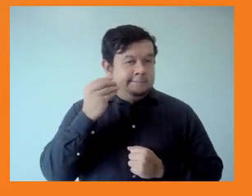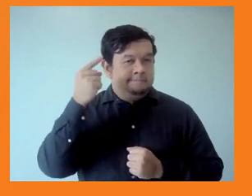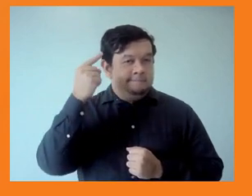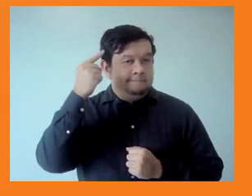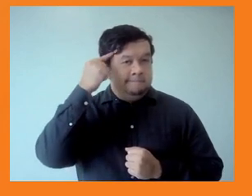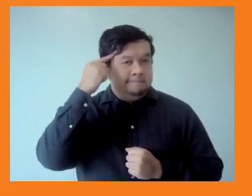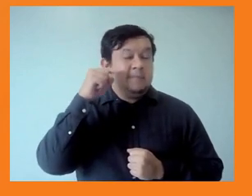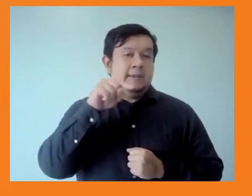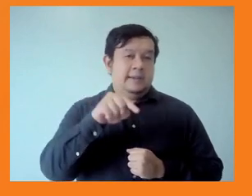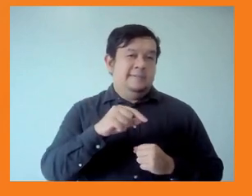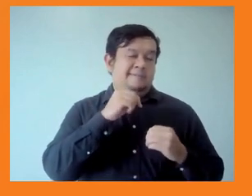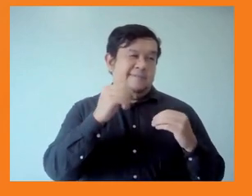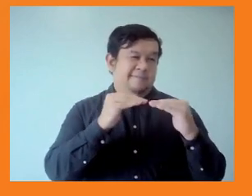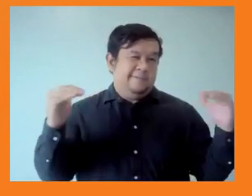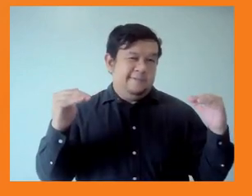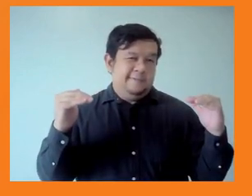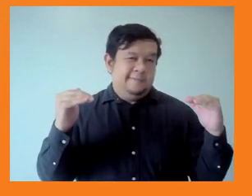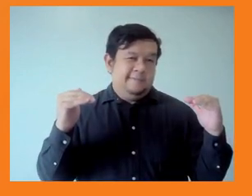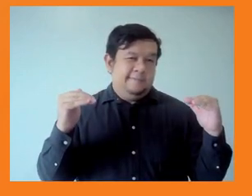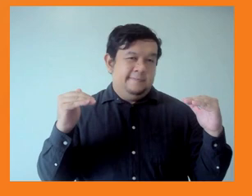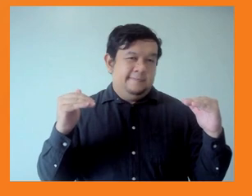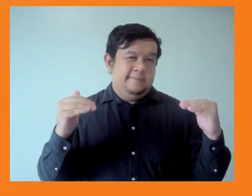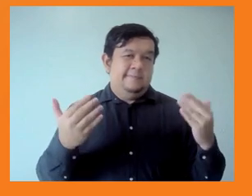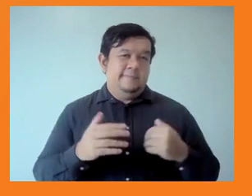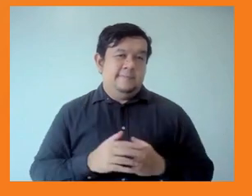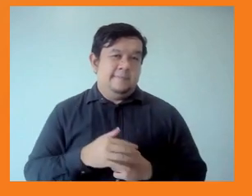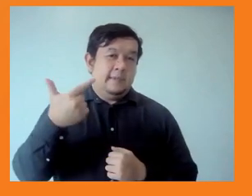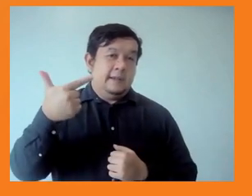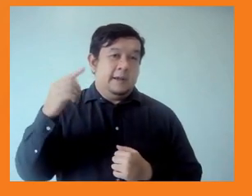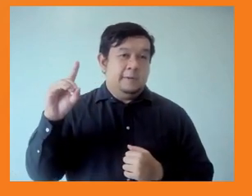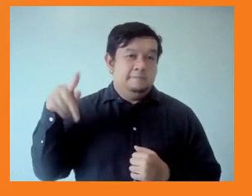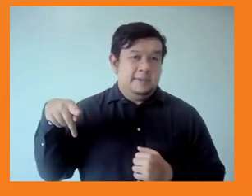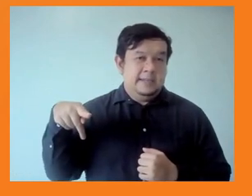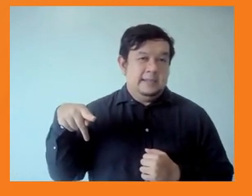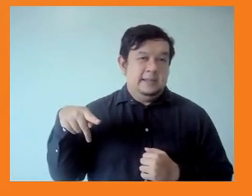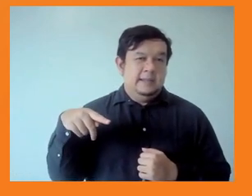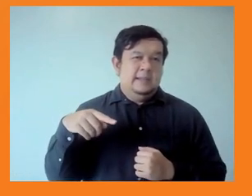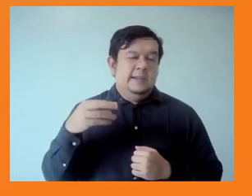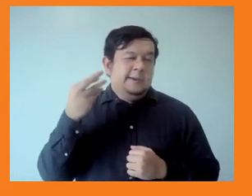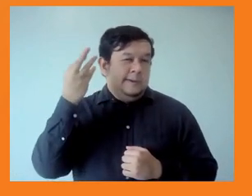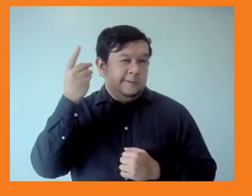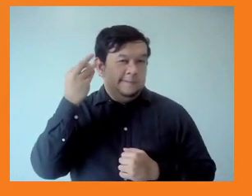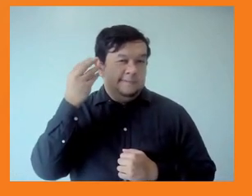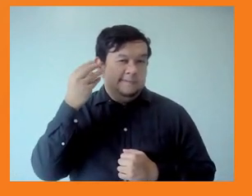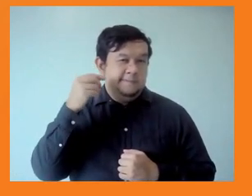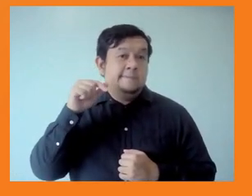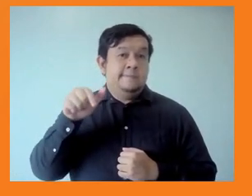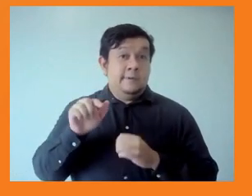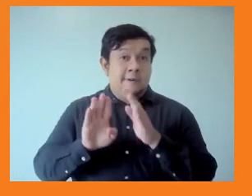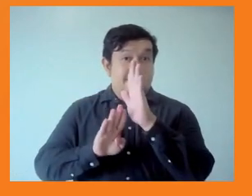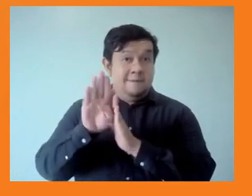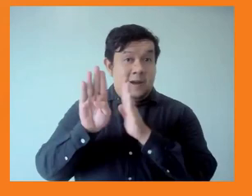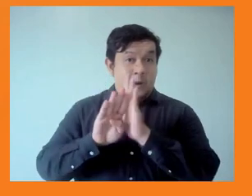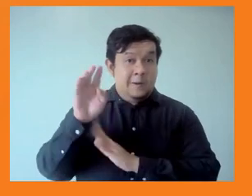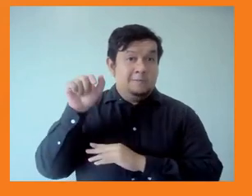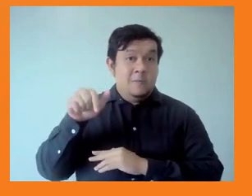inequality to GDP, again, there's the conventional thinking about progress, which really narrowly focuses on